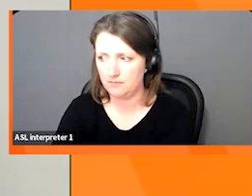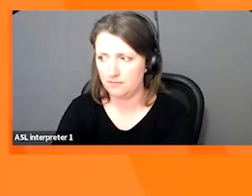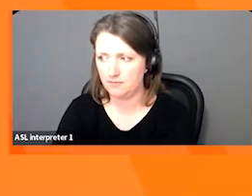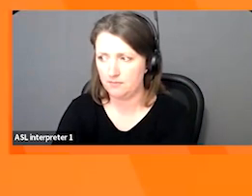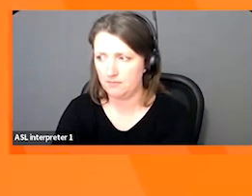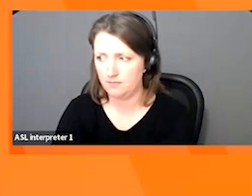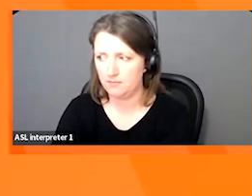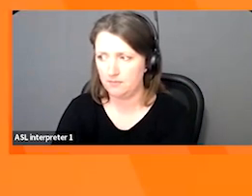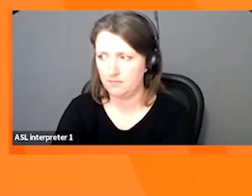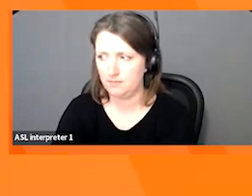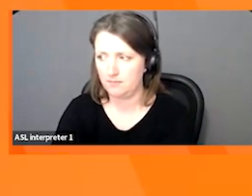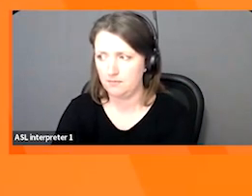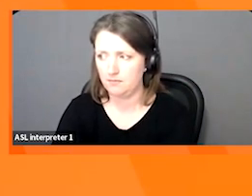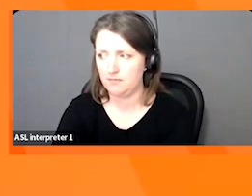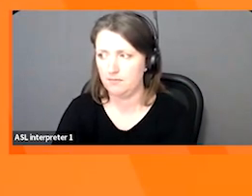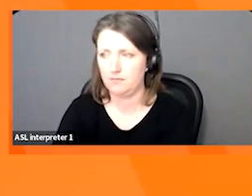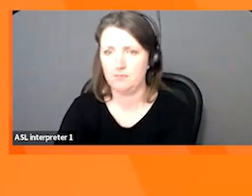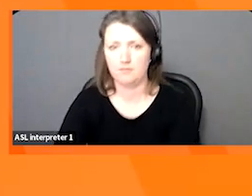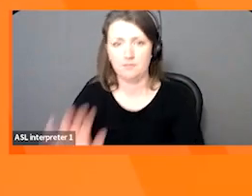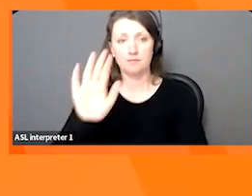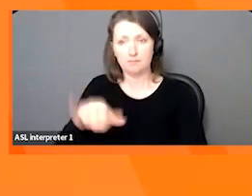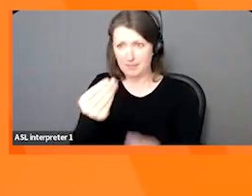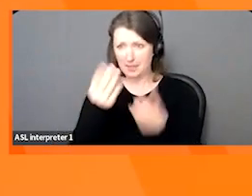Let me know when you can see it.